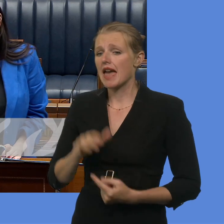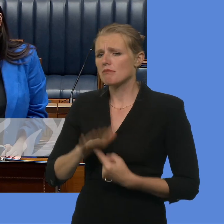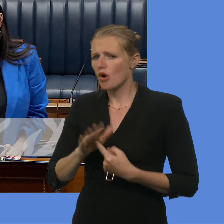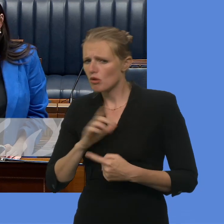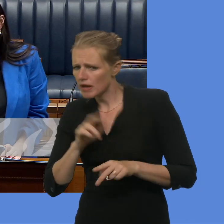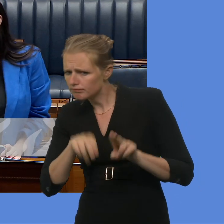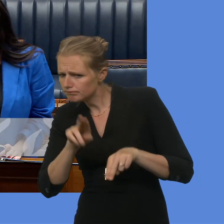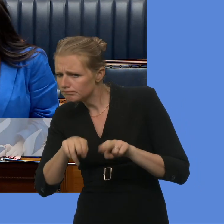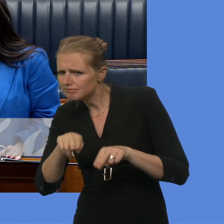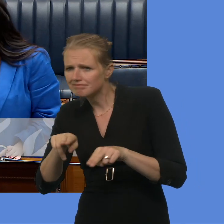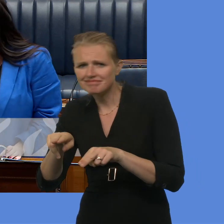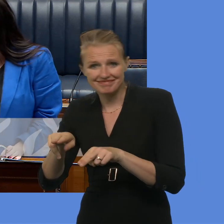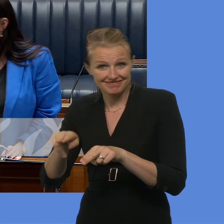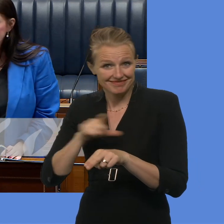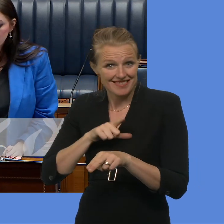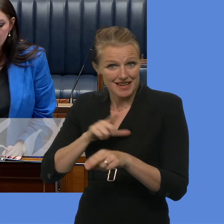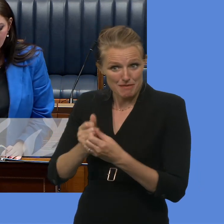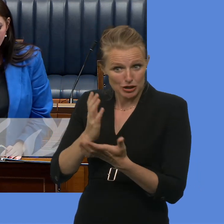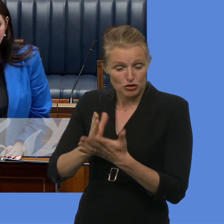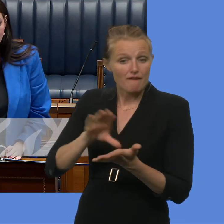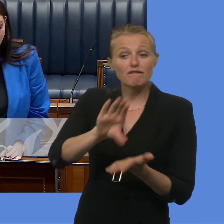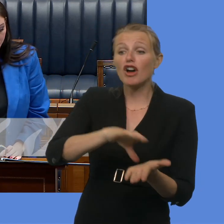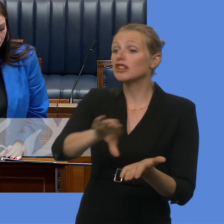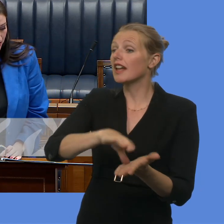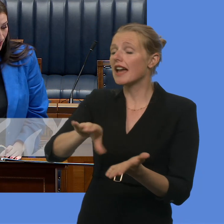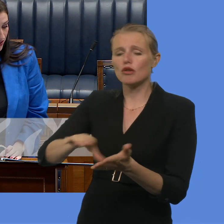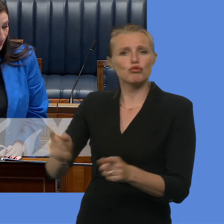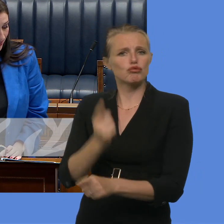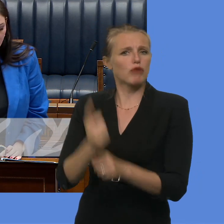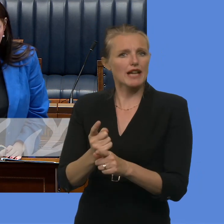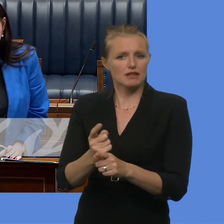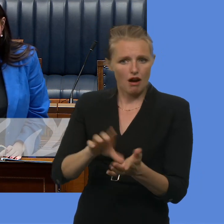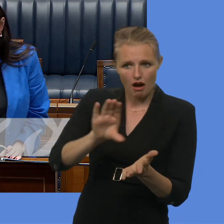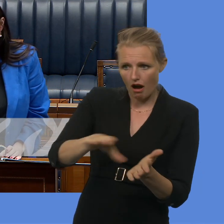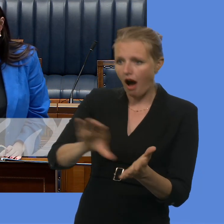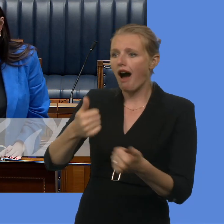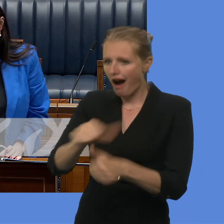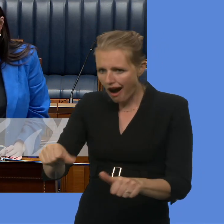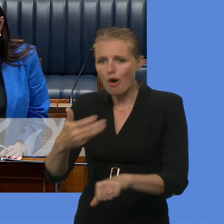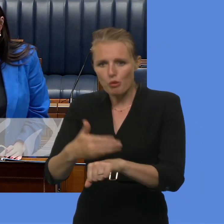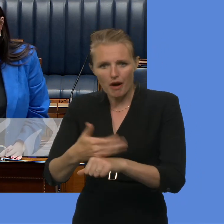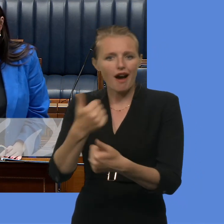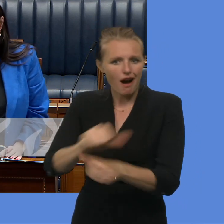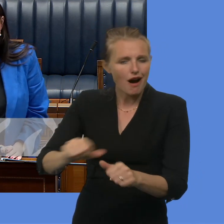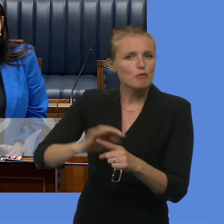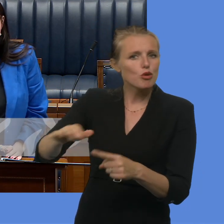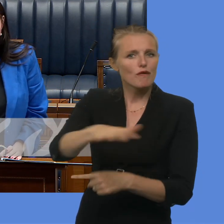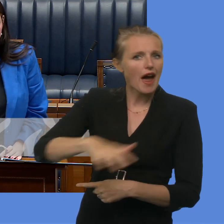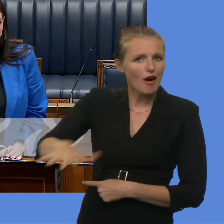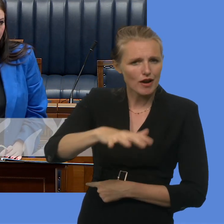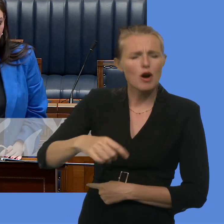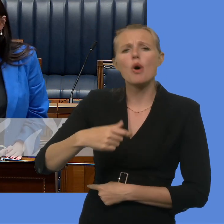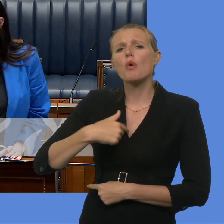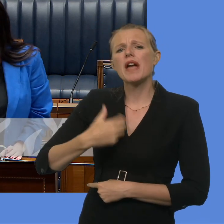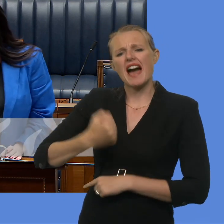that the funding that goes in to support them is going into the right types of interventions and in the right places. So that's why we do baseline